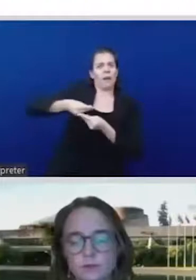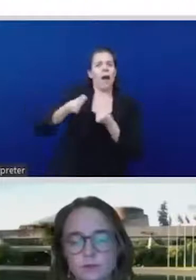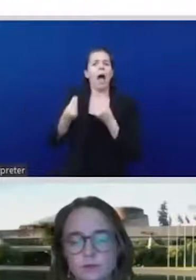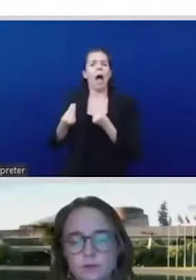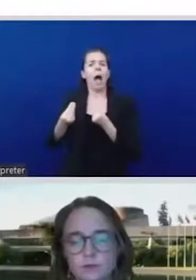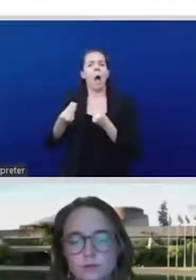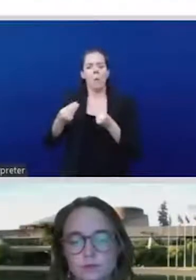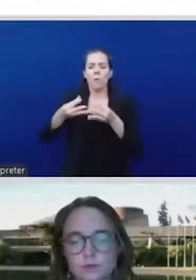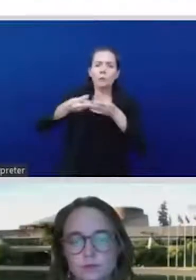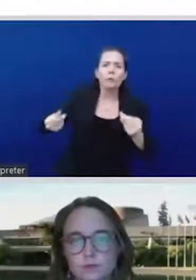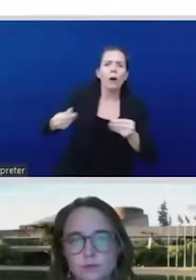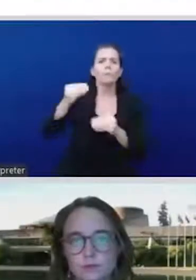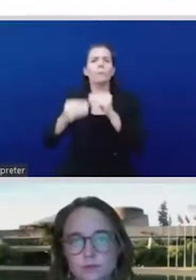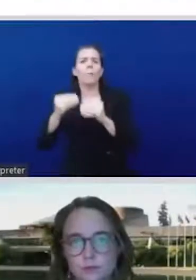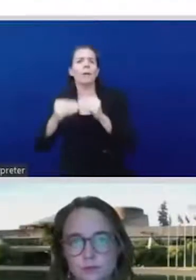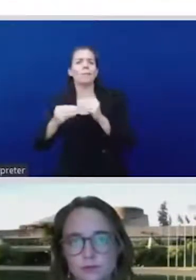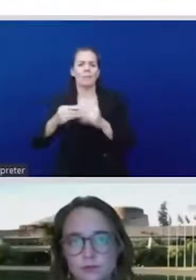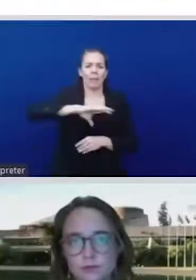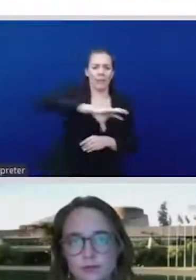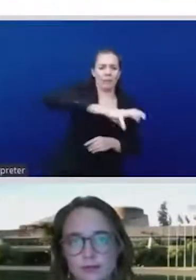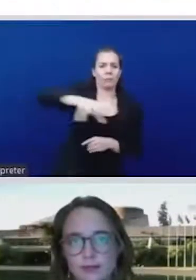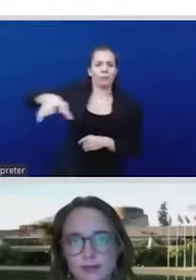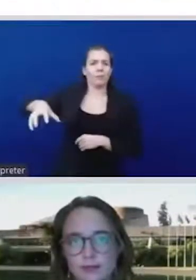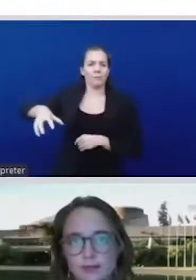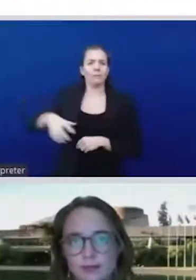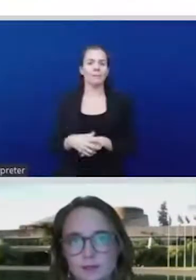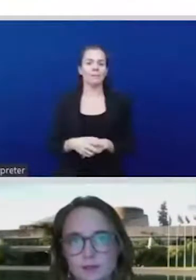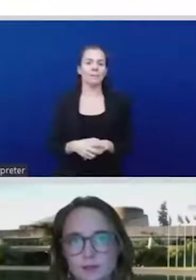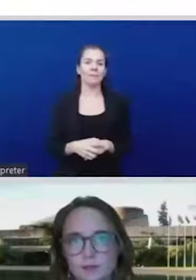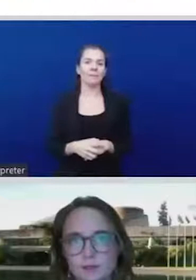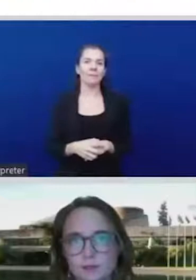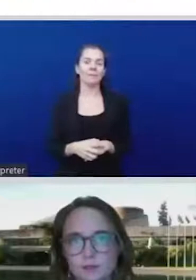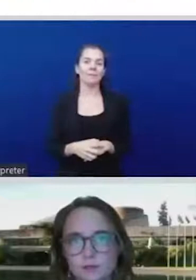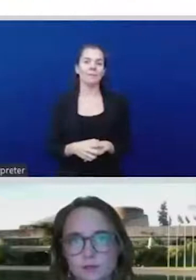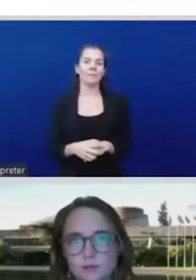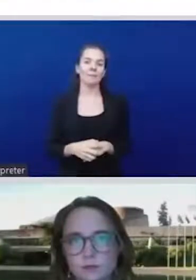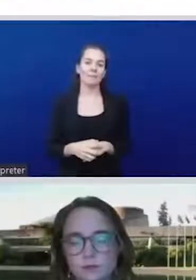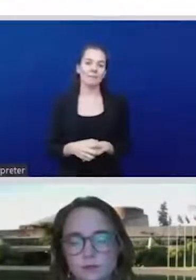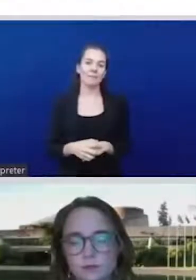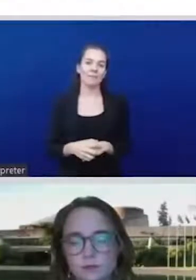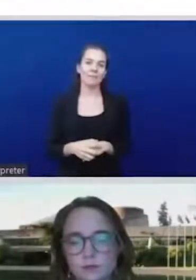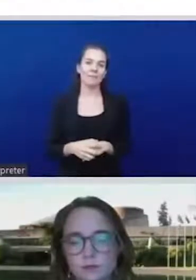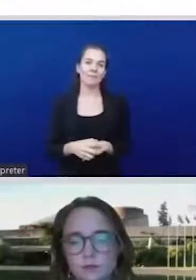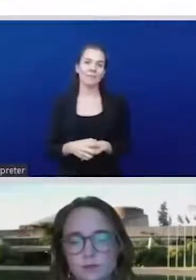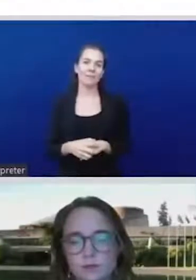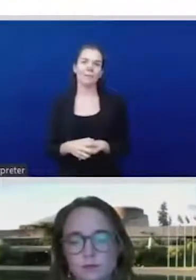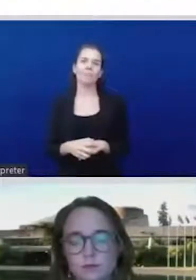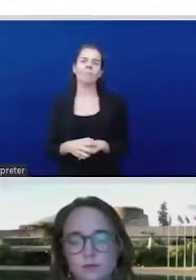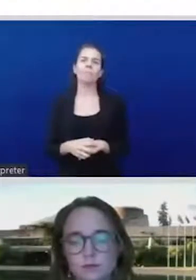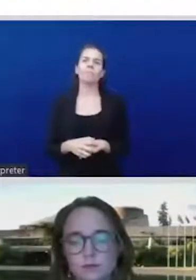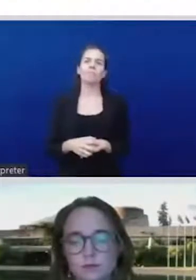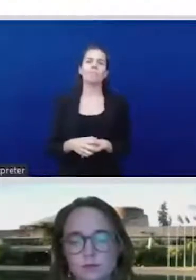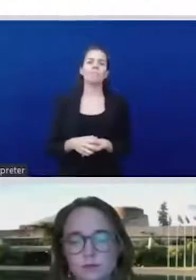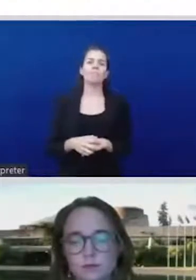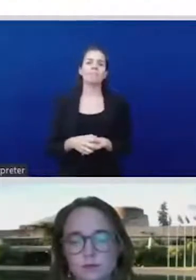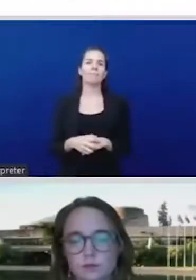capital and so forth. Governments have had to be doing those. And I think that those present some pointers for us in terms of opening up the discussion